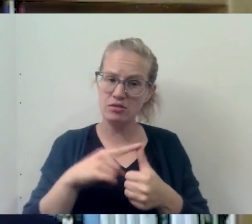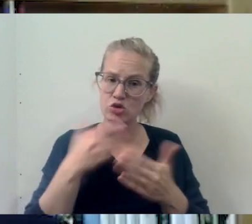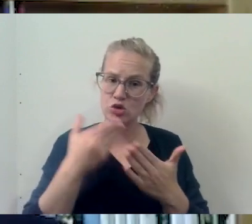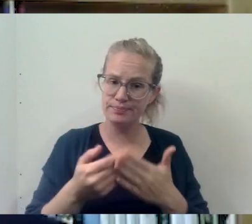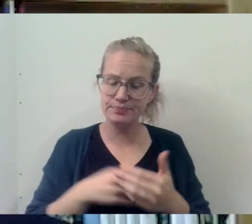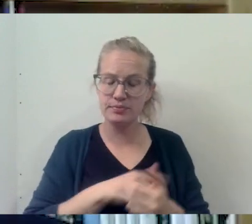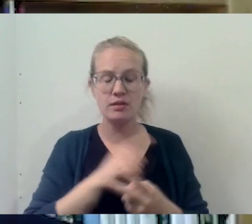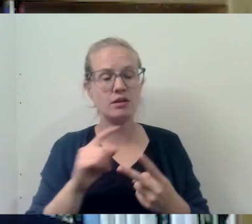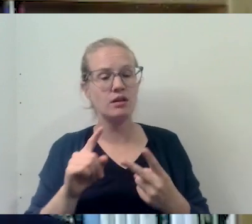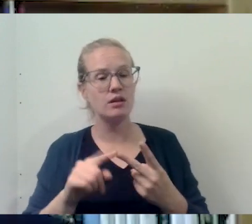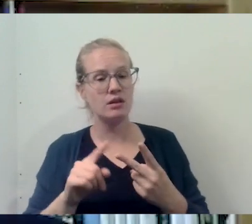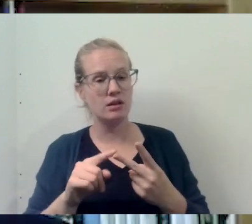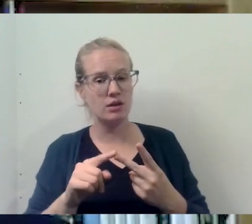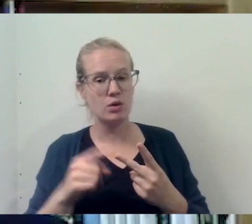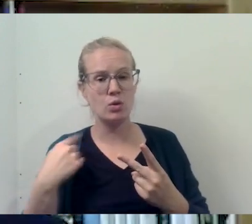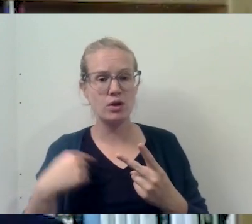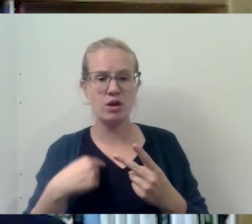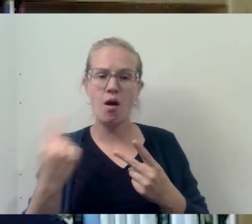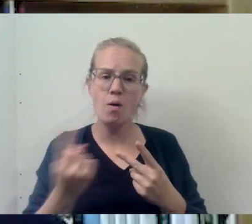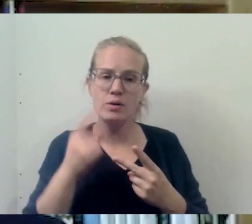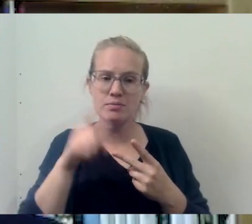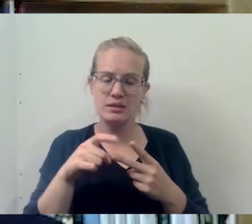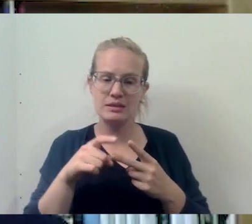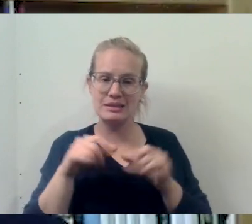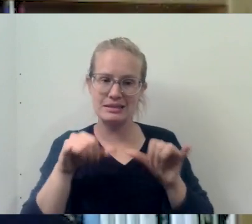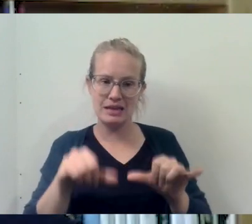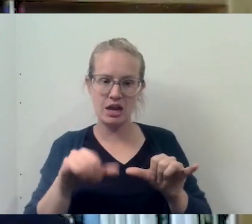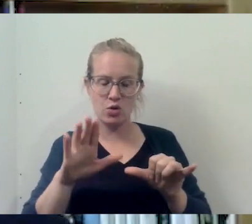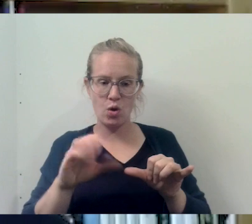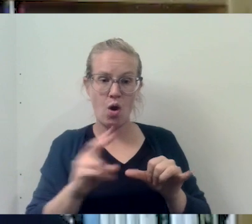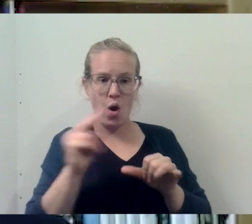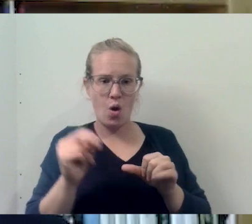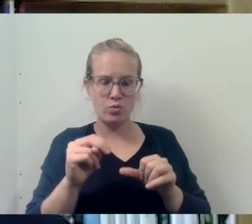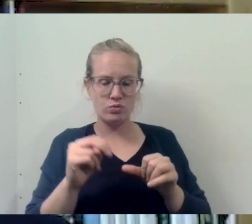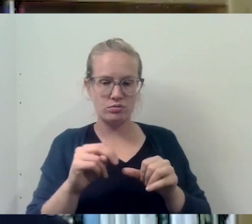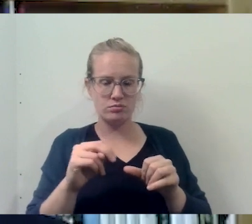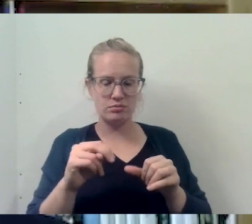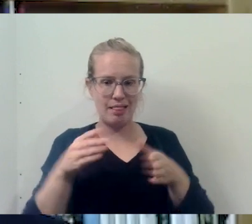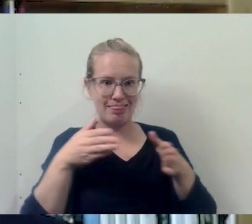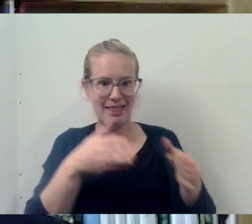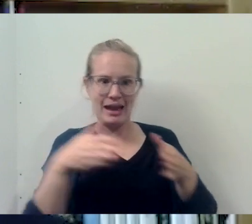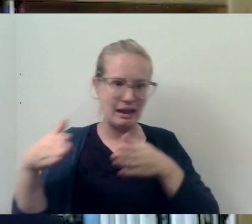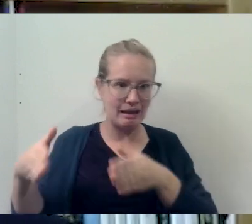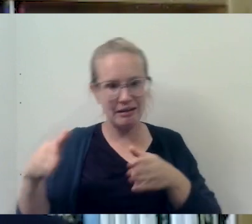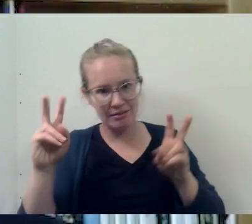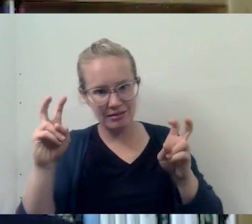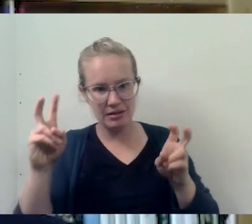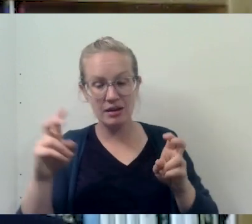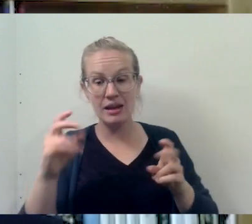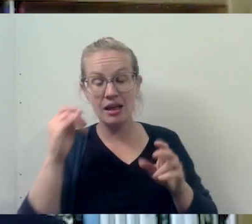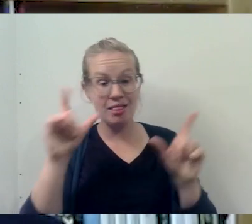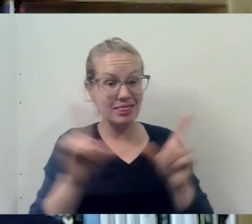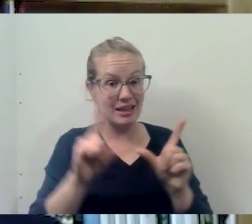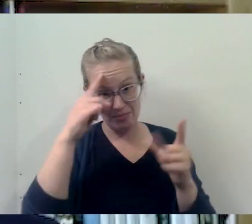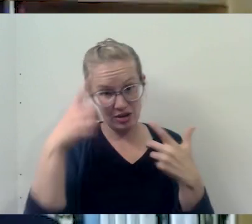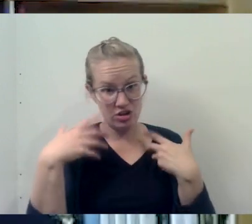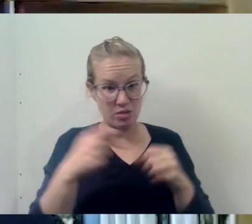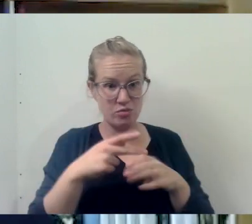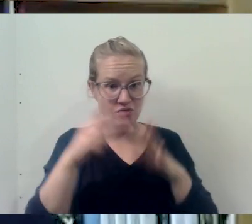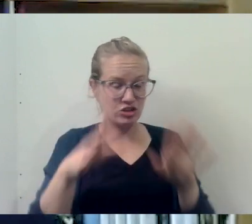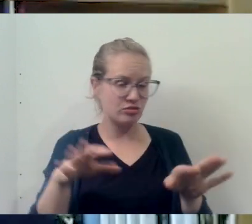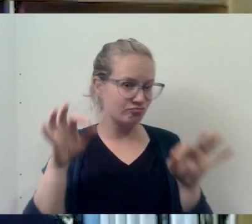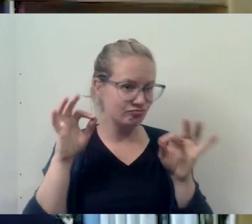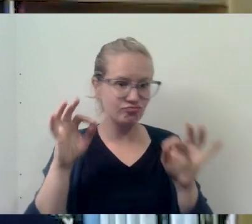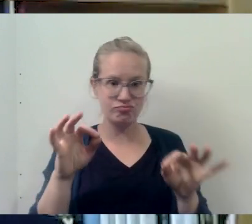is good. The other part is that we always have to stay within our lane. You know, we all, if, you know, if we're, you know, licensed mental health professionals